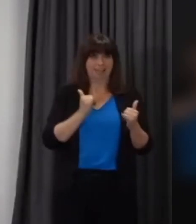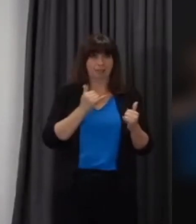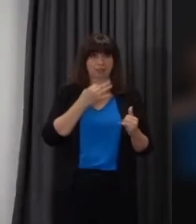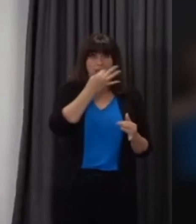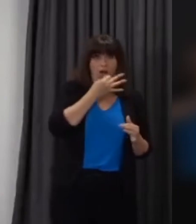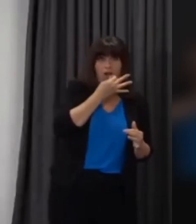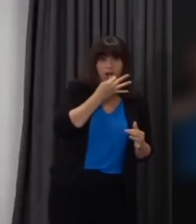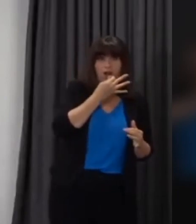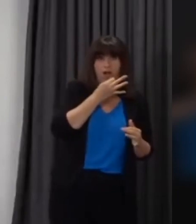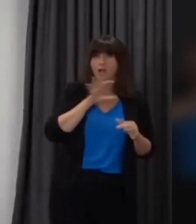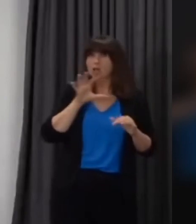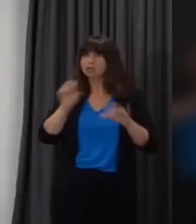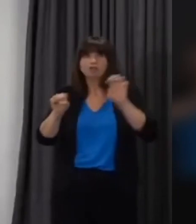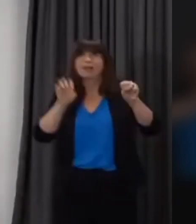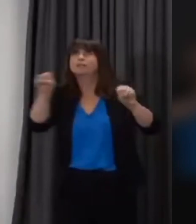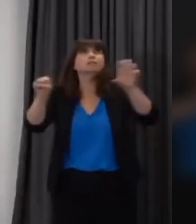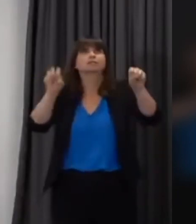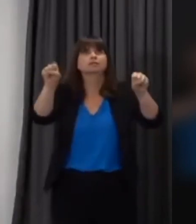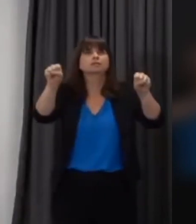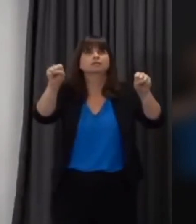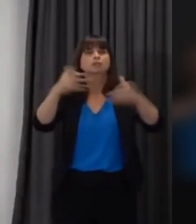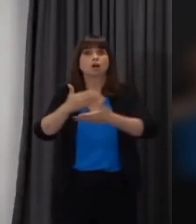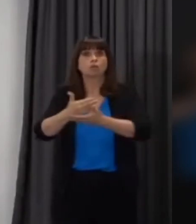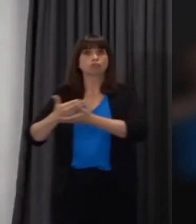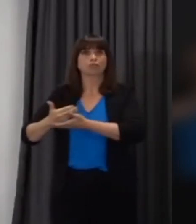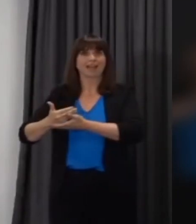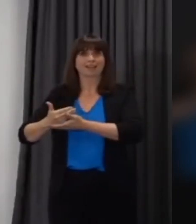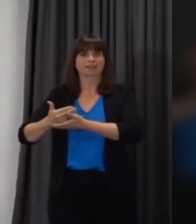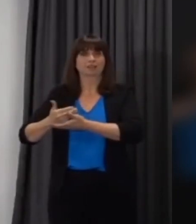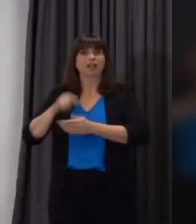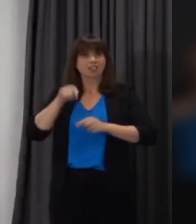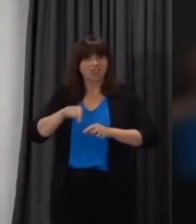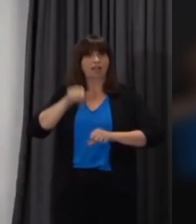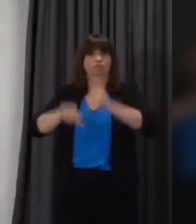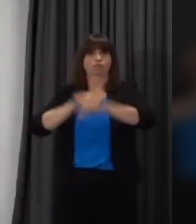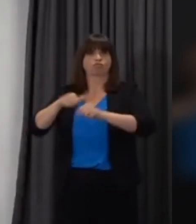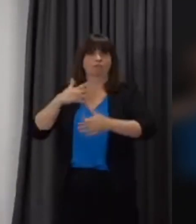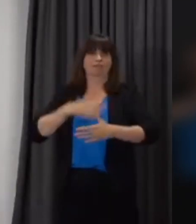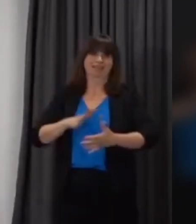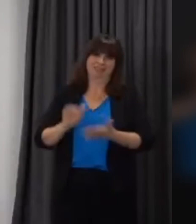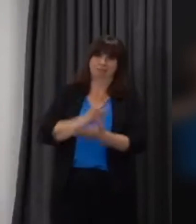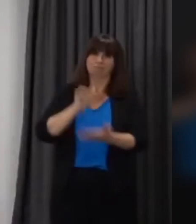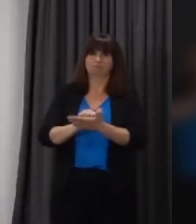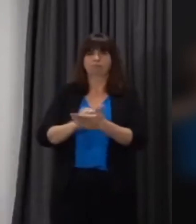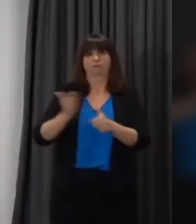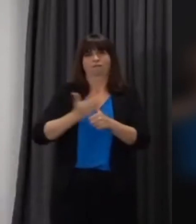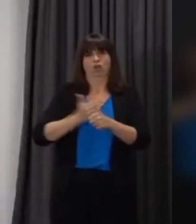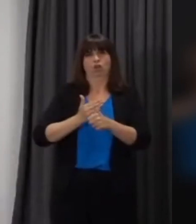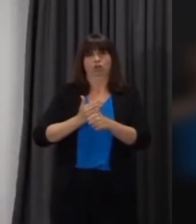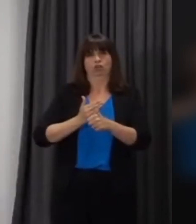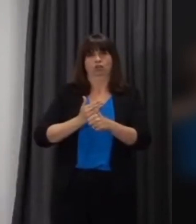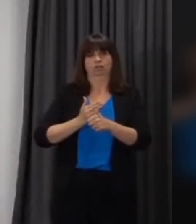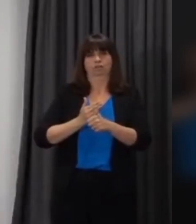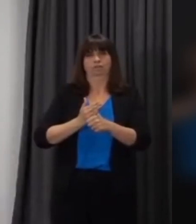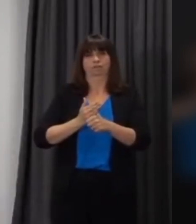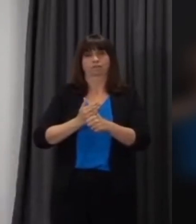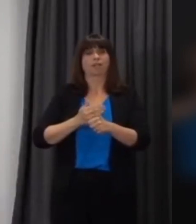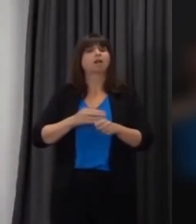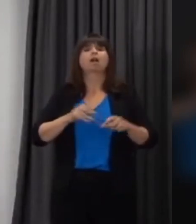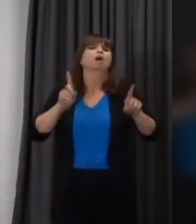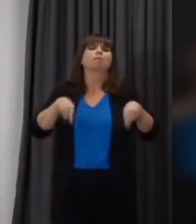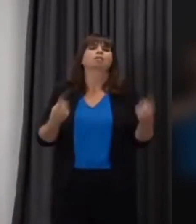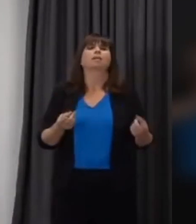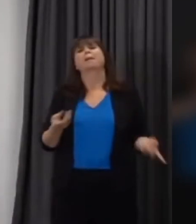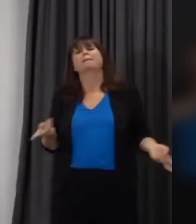so that when if we have got more children in school they're supported by really strong public health measures so we can't eliminate all